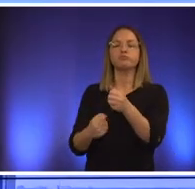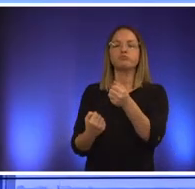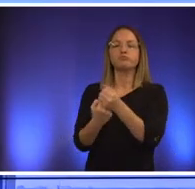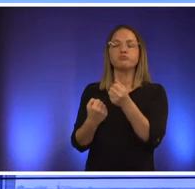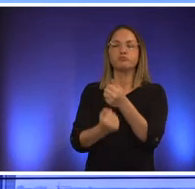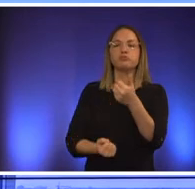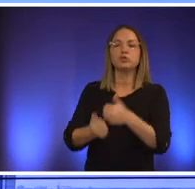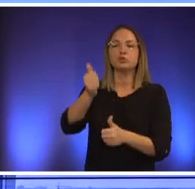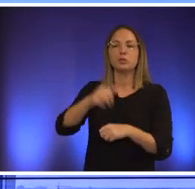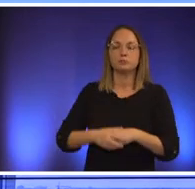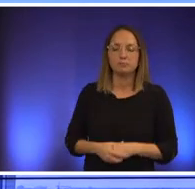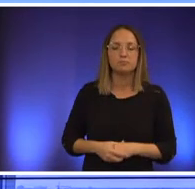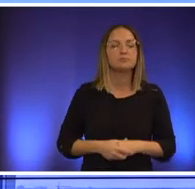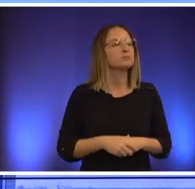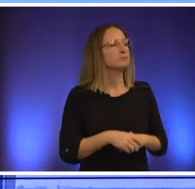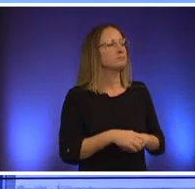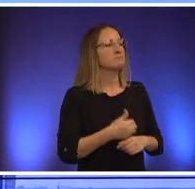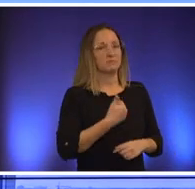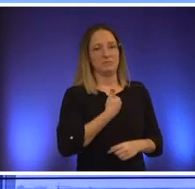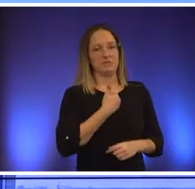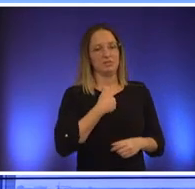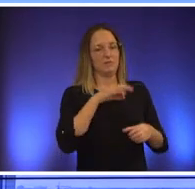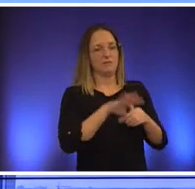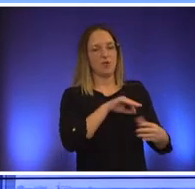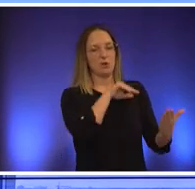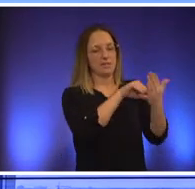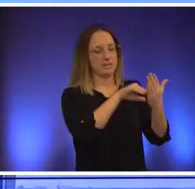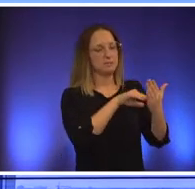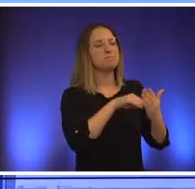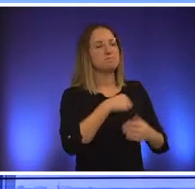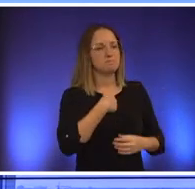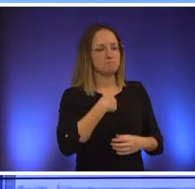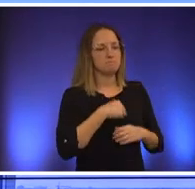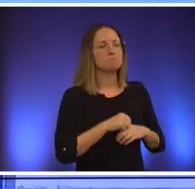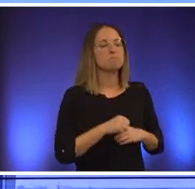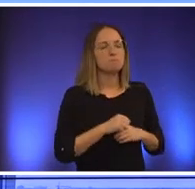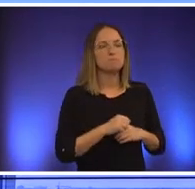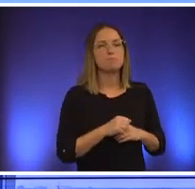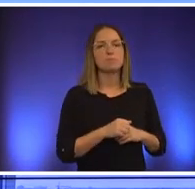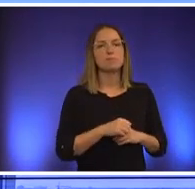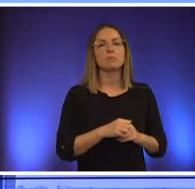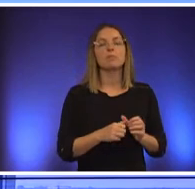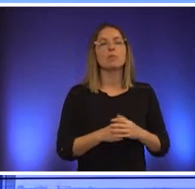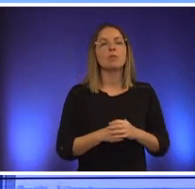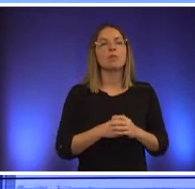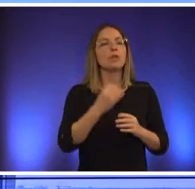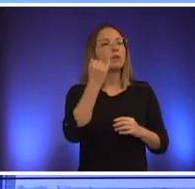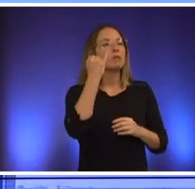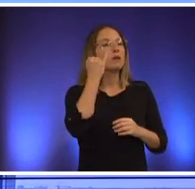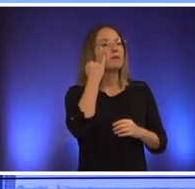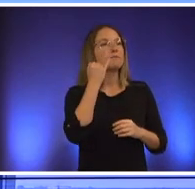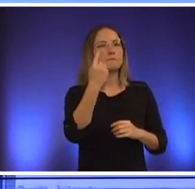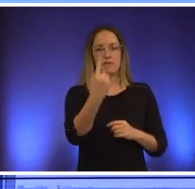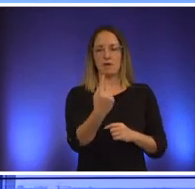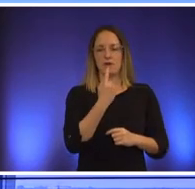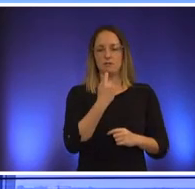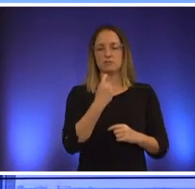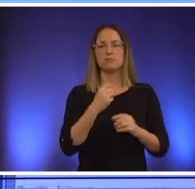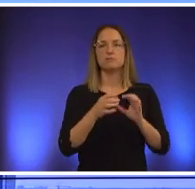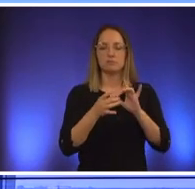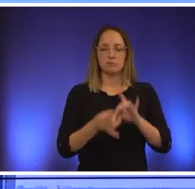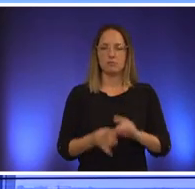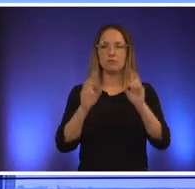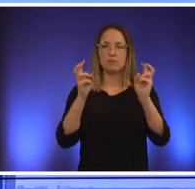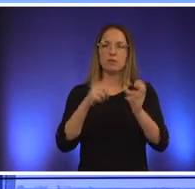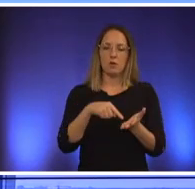have voted i would have voted against it i when when asked about affordability that is